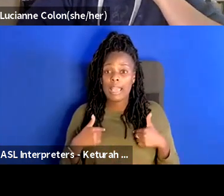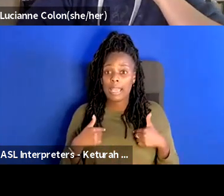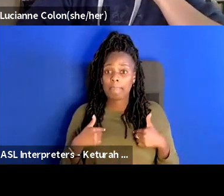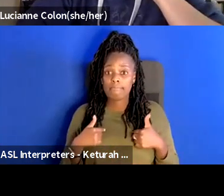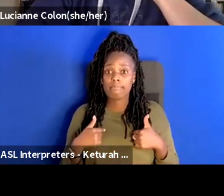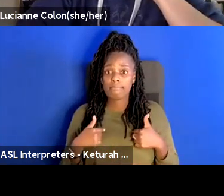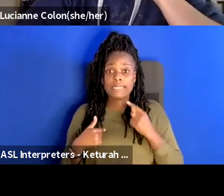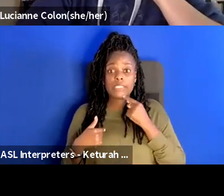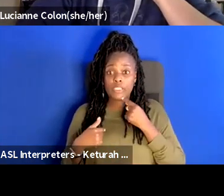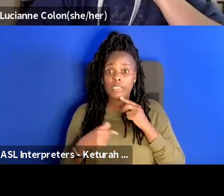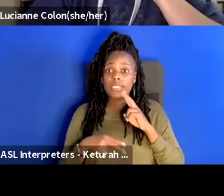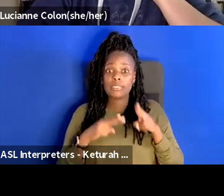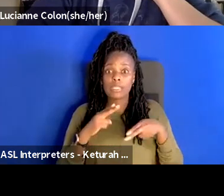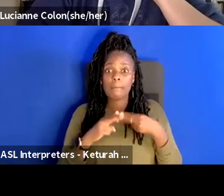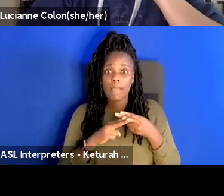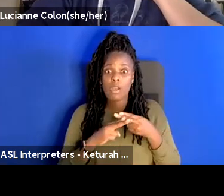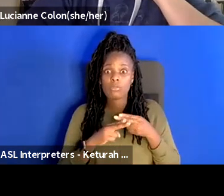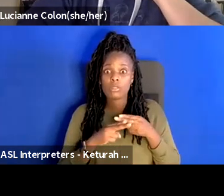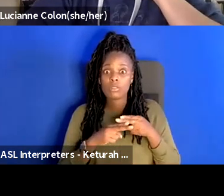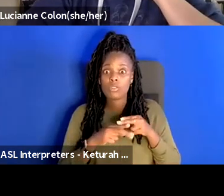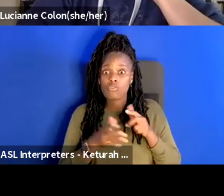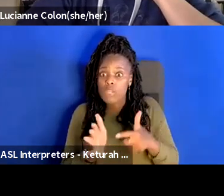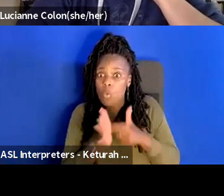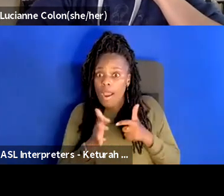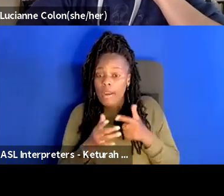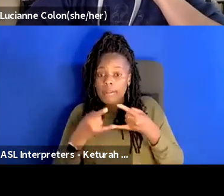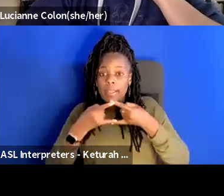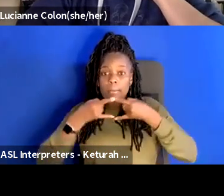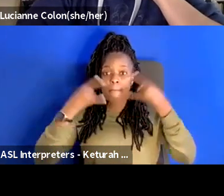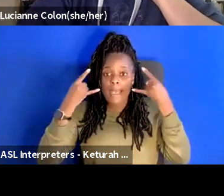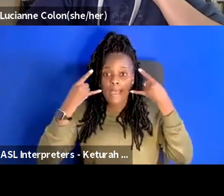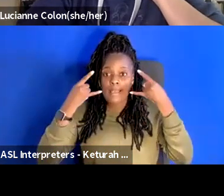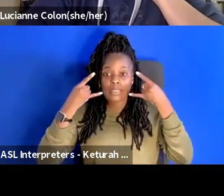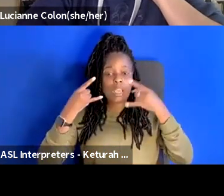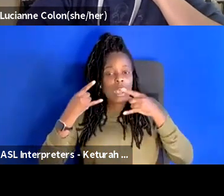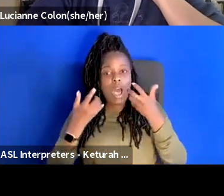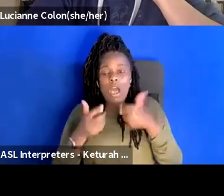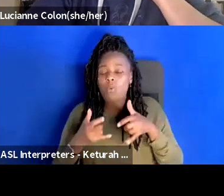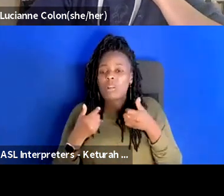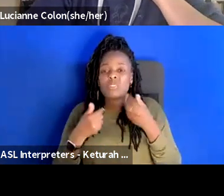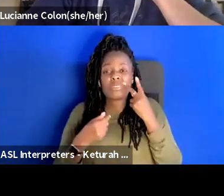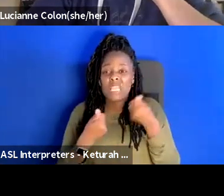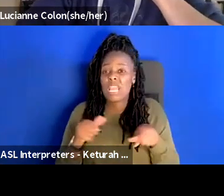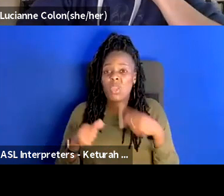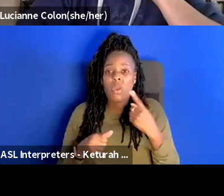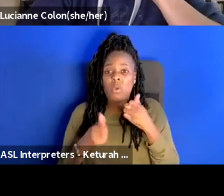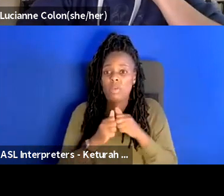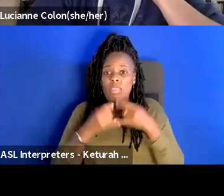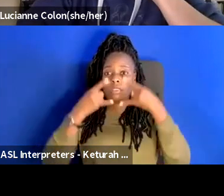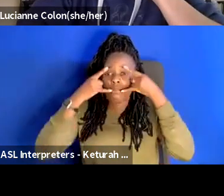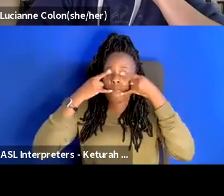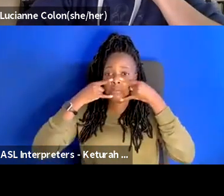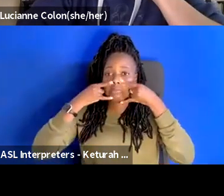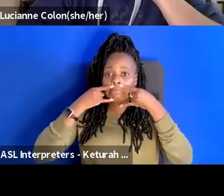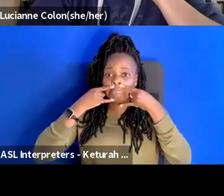about enforcing mask wearing in the house i don't want to see anybody with their who's below their nose or hanging under their